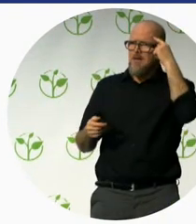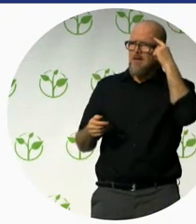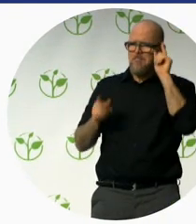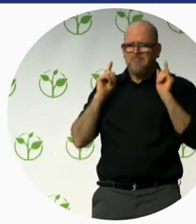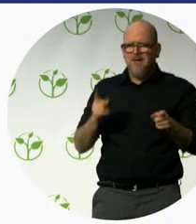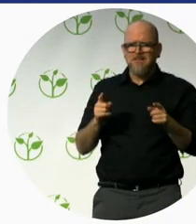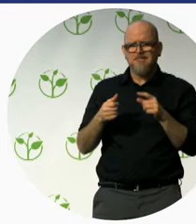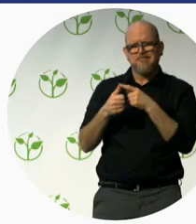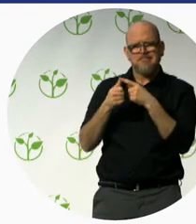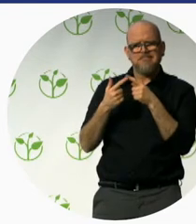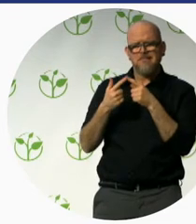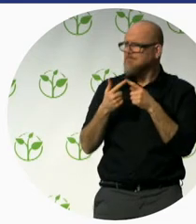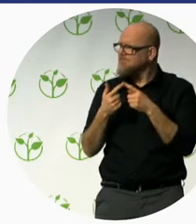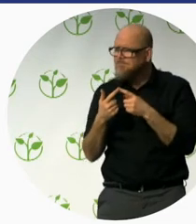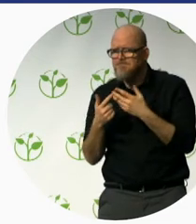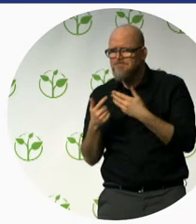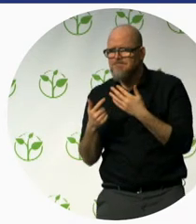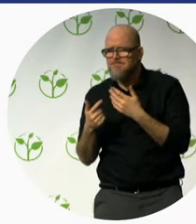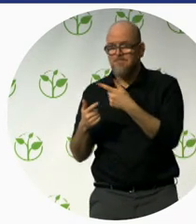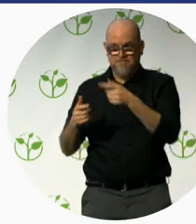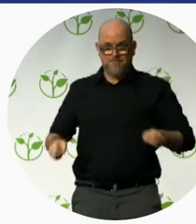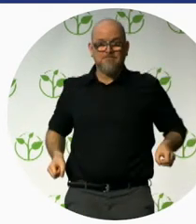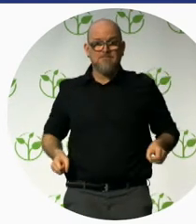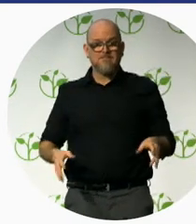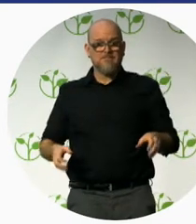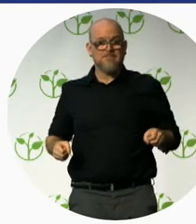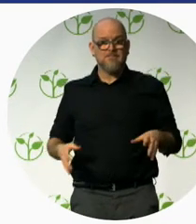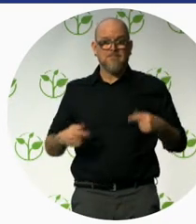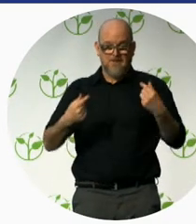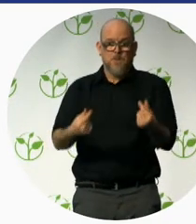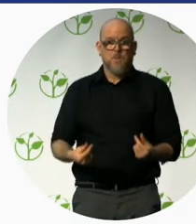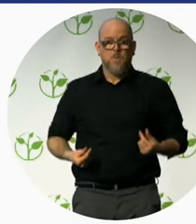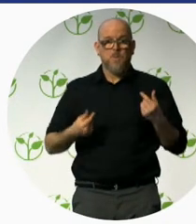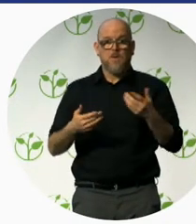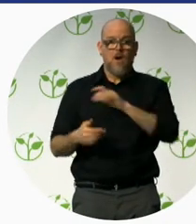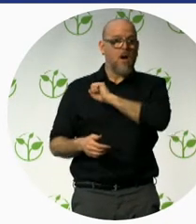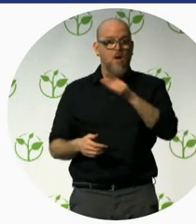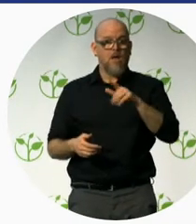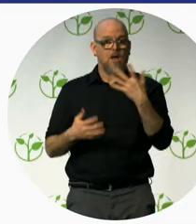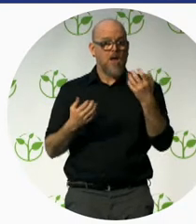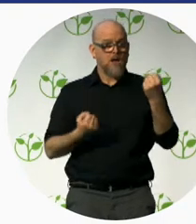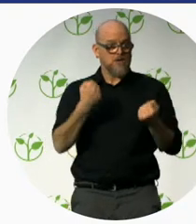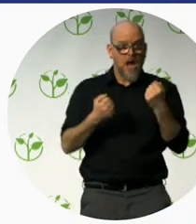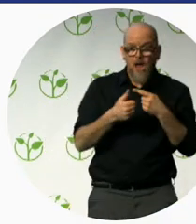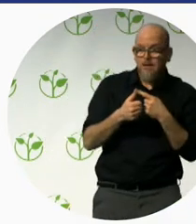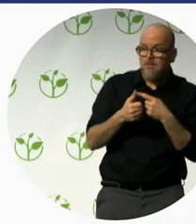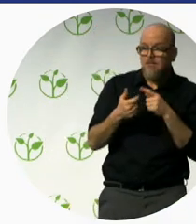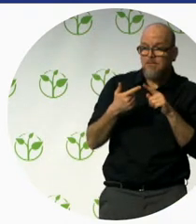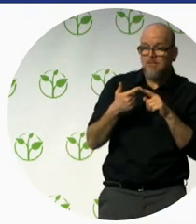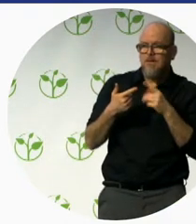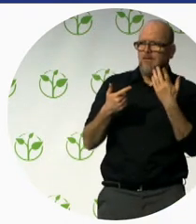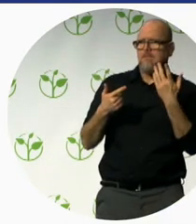anyway. The wheelchair users, but all the people using a baggage with